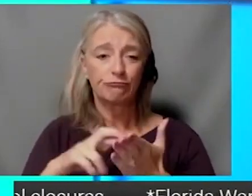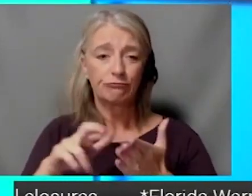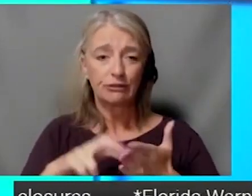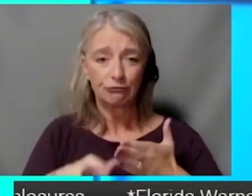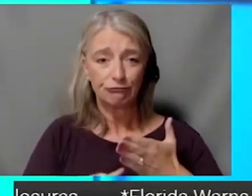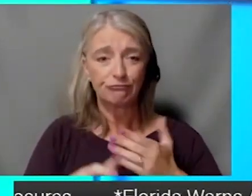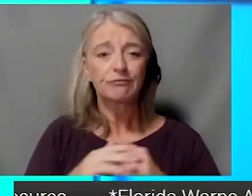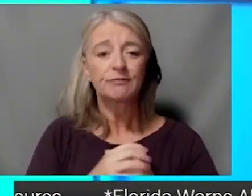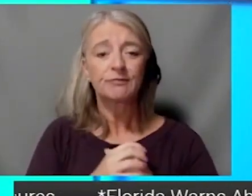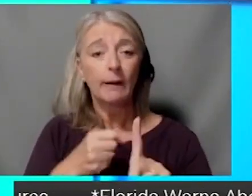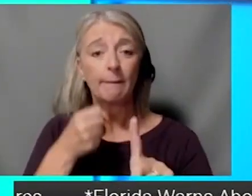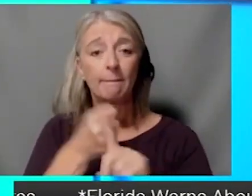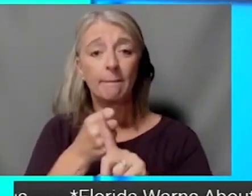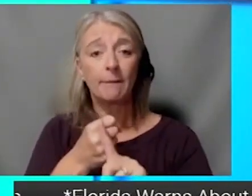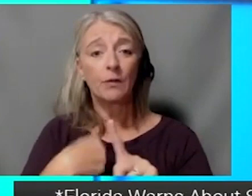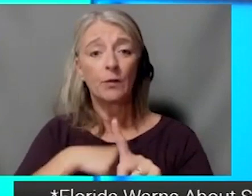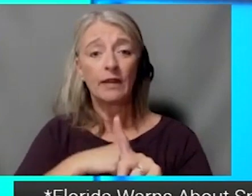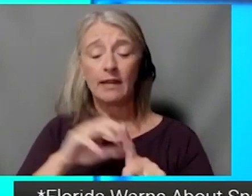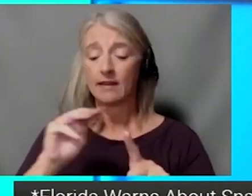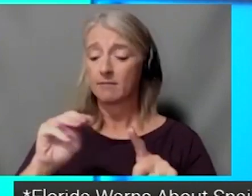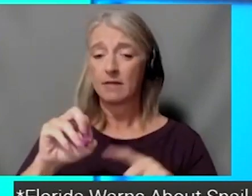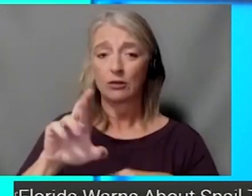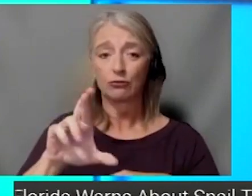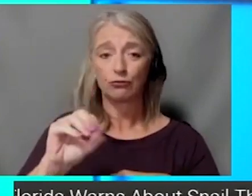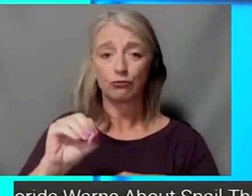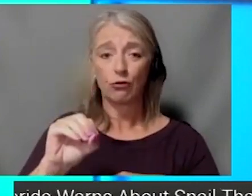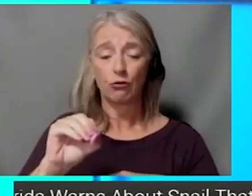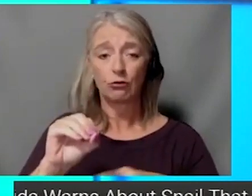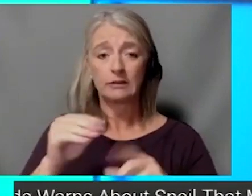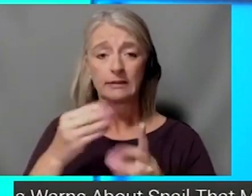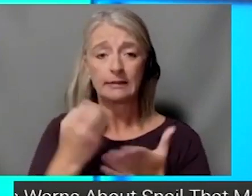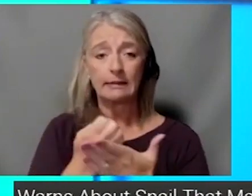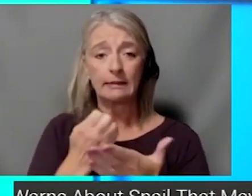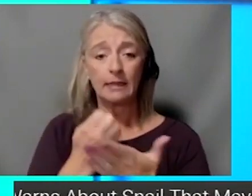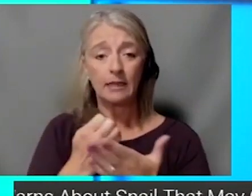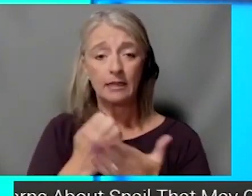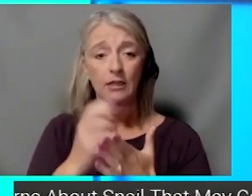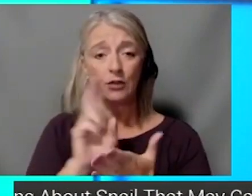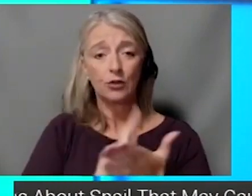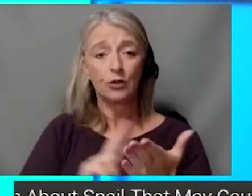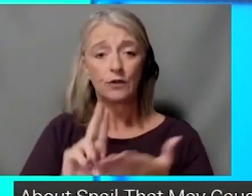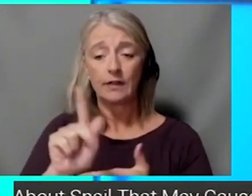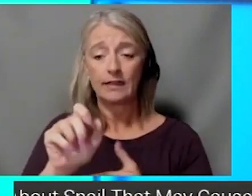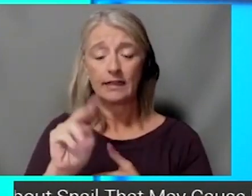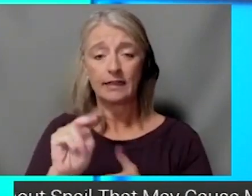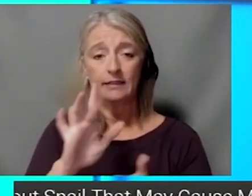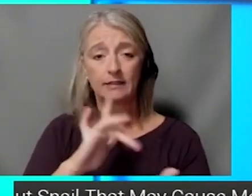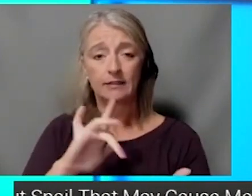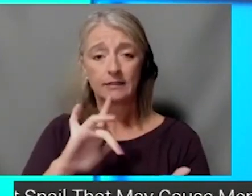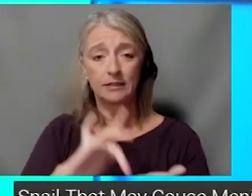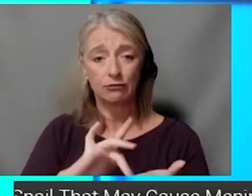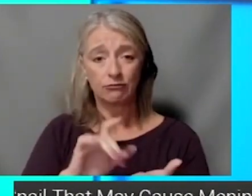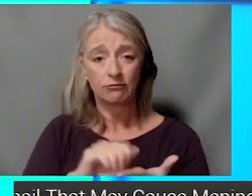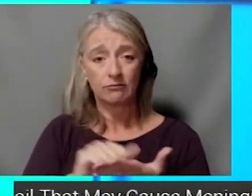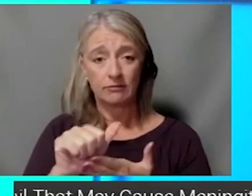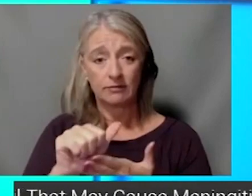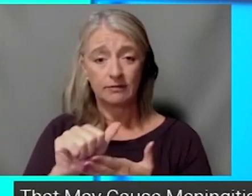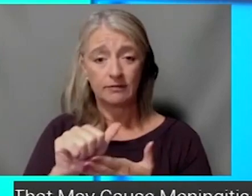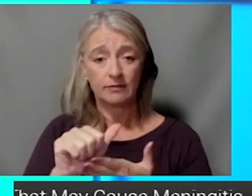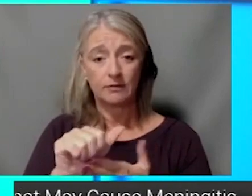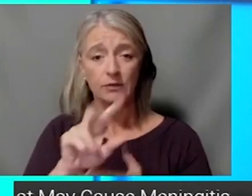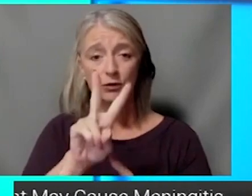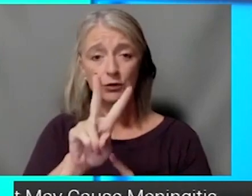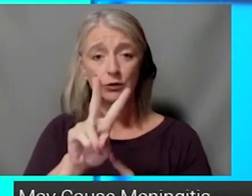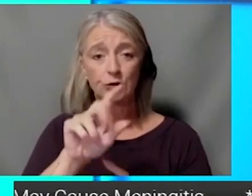this has on the metro's economy, it is estimated that the University of Kansas Cancer Center research contributes $2.5 billion